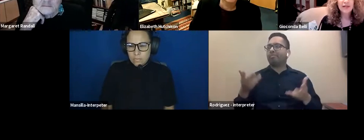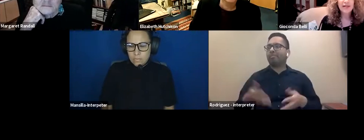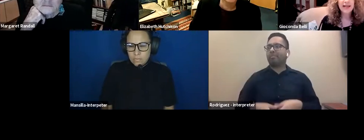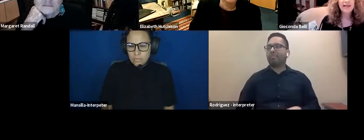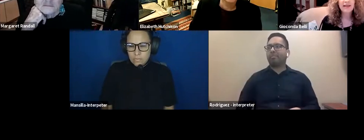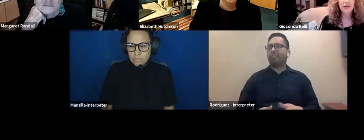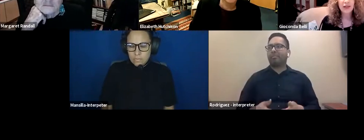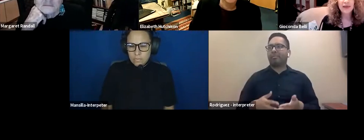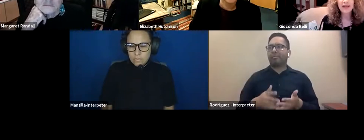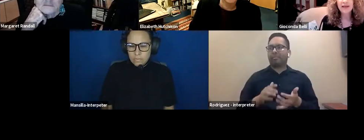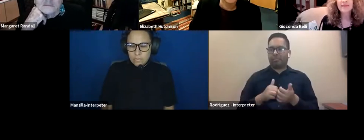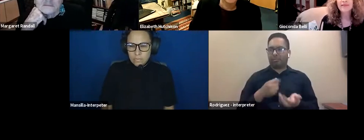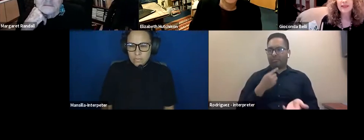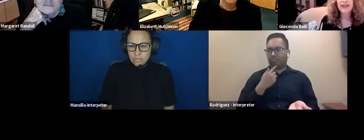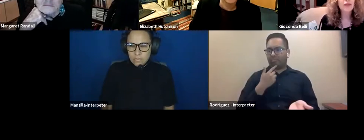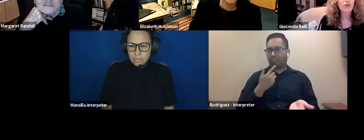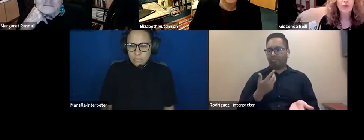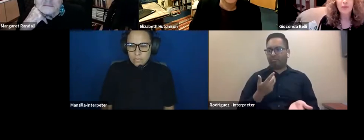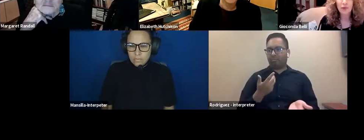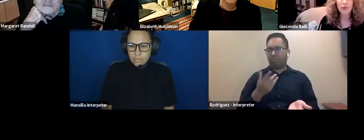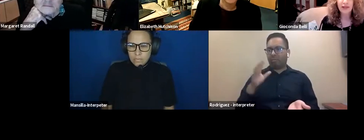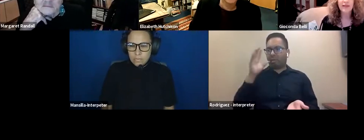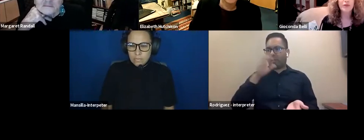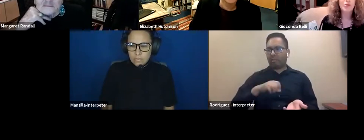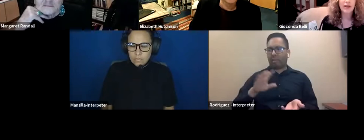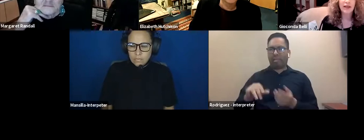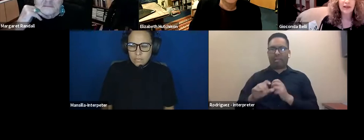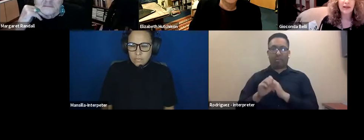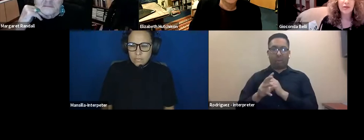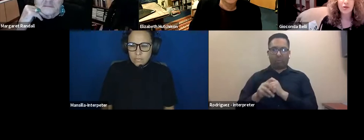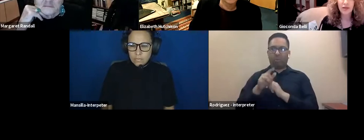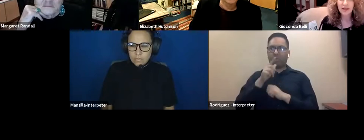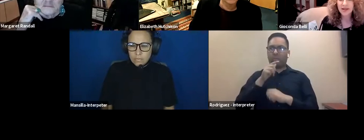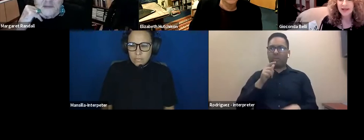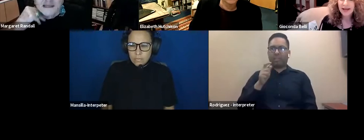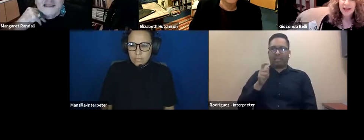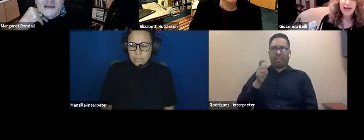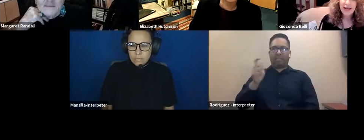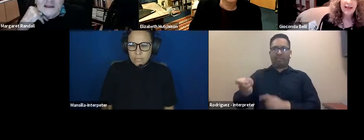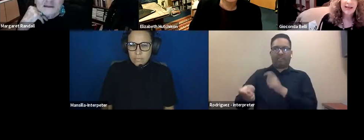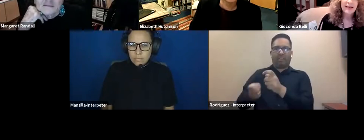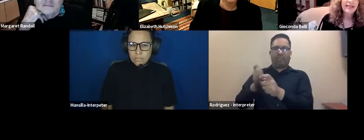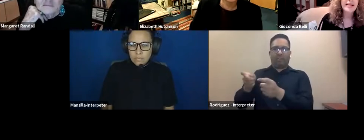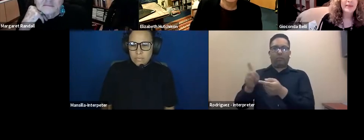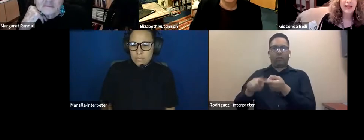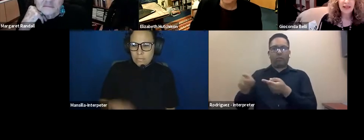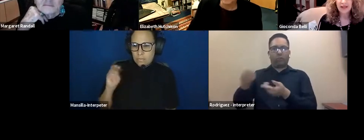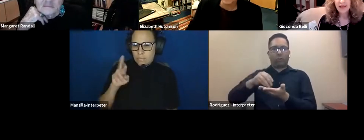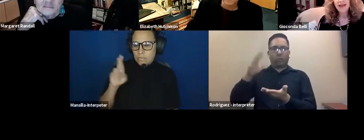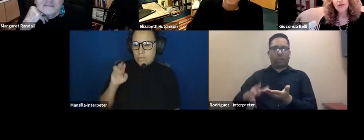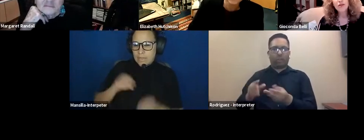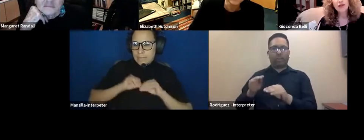What does it say? It's being given to the students. Disseminated.